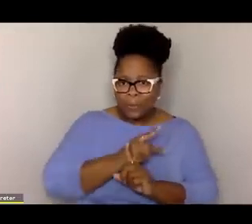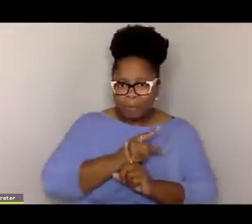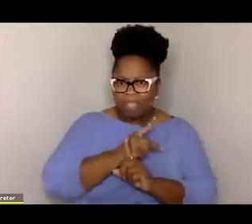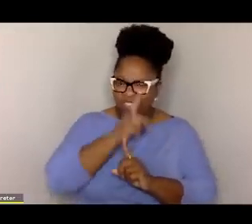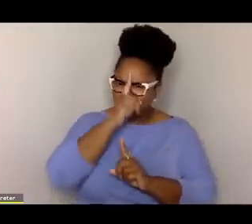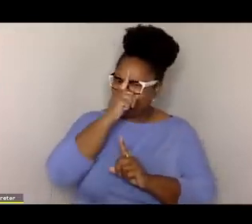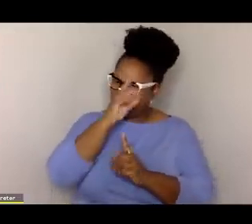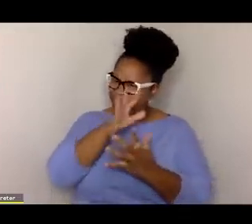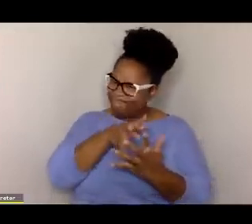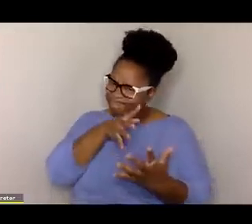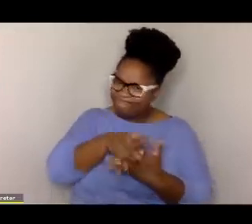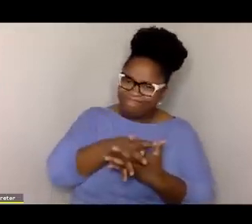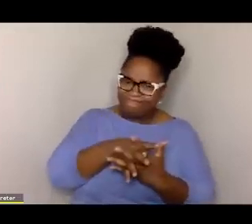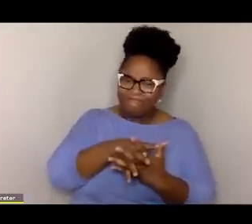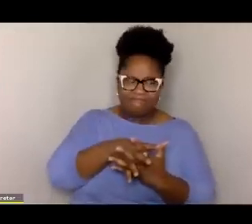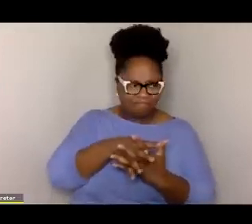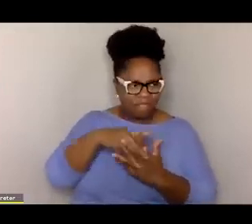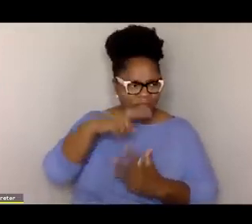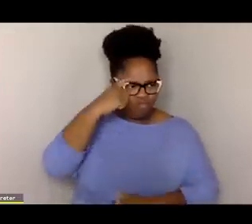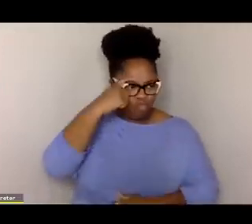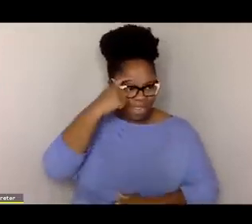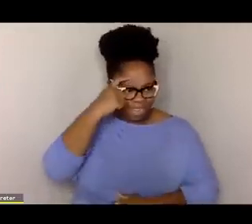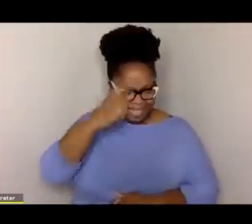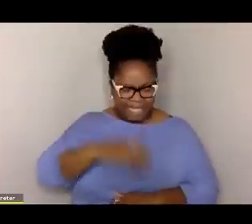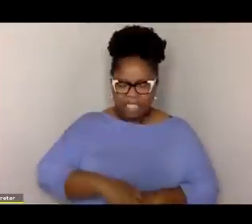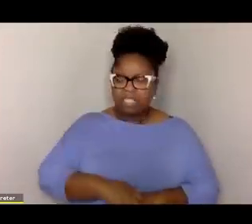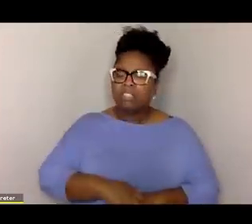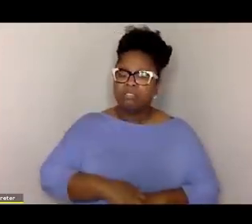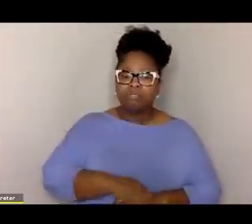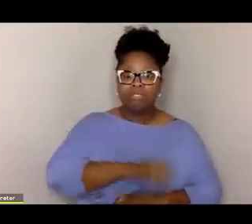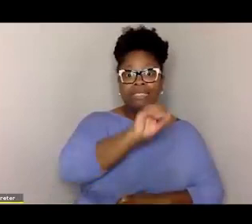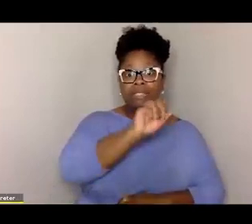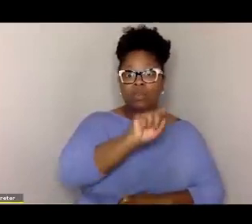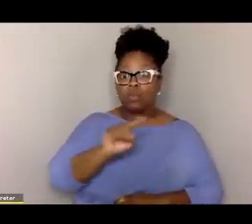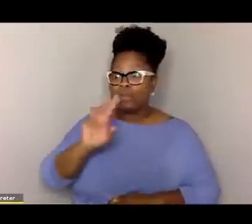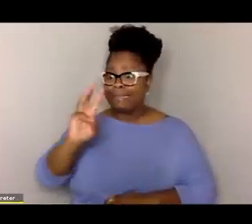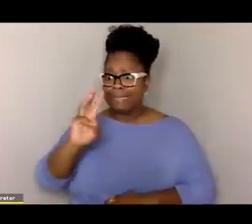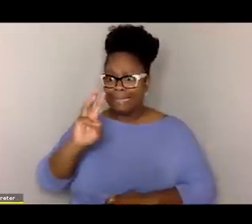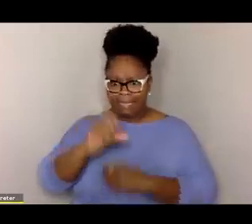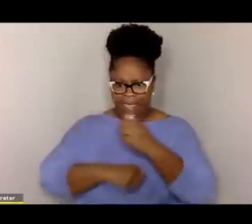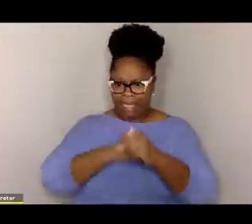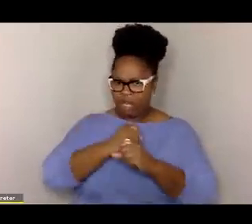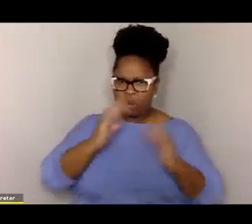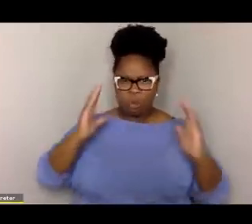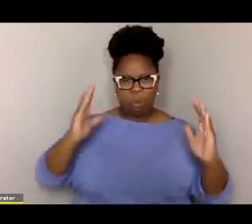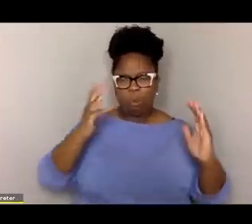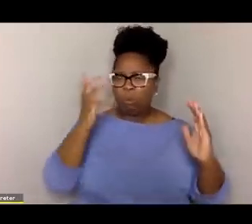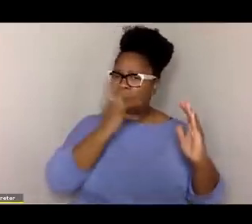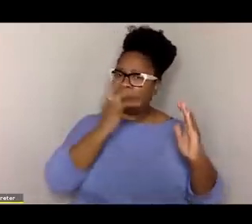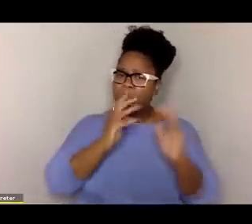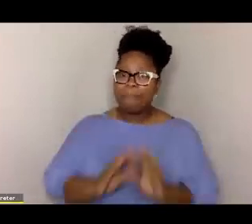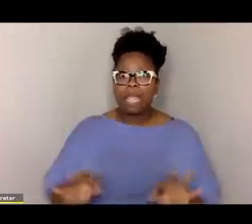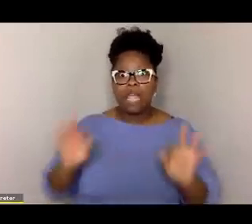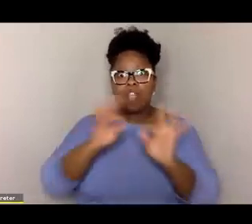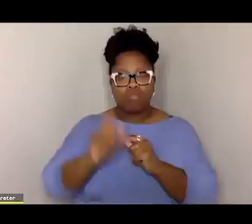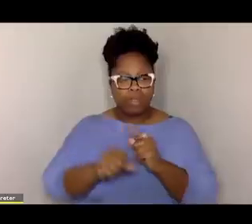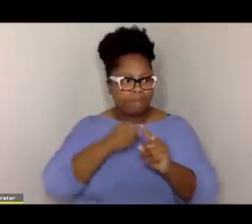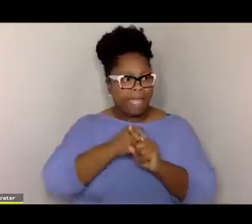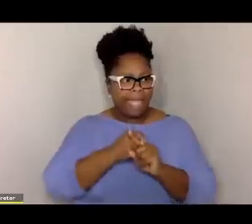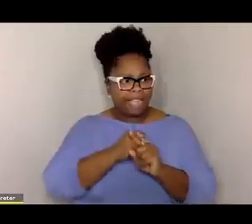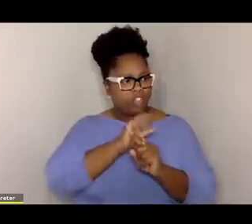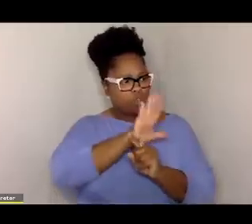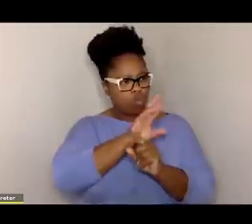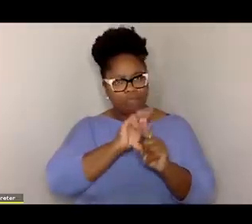months are embedded there in the brain. If those first six years have a major impact